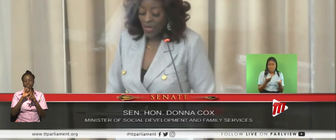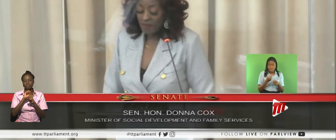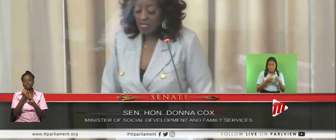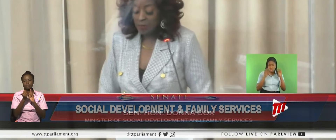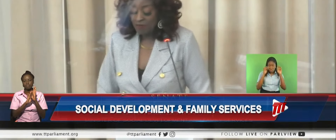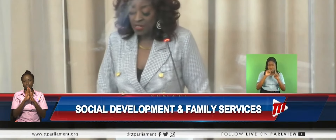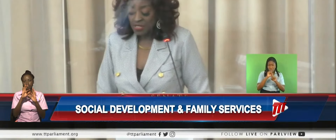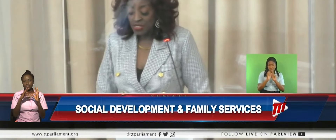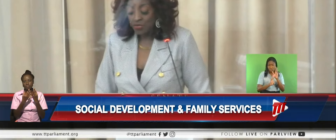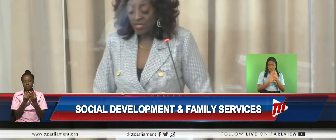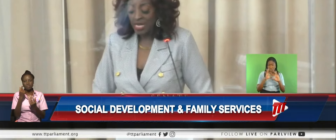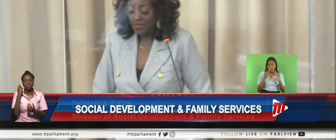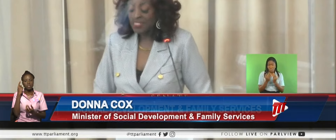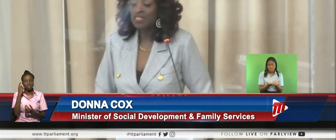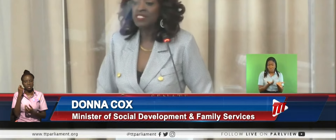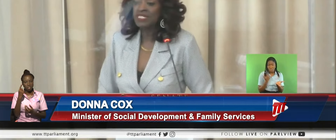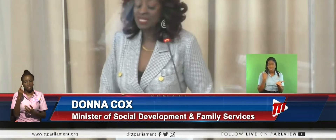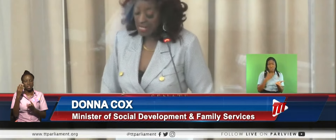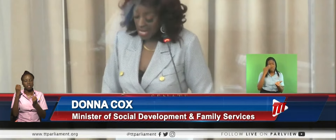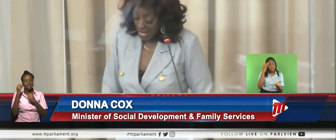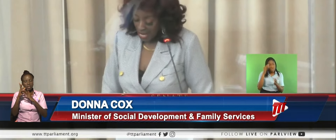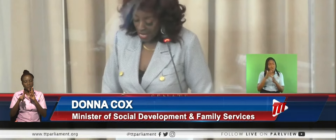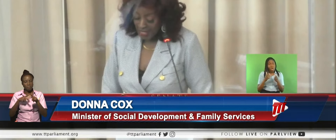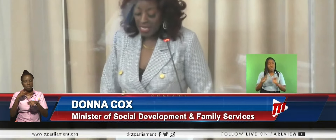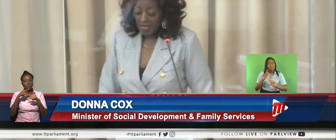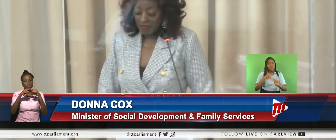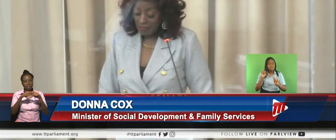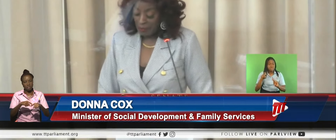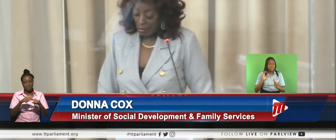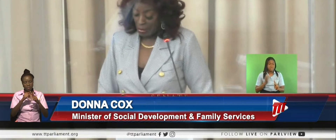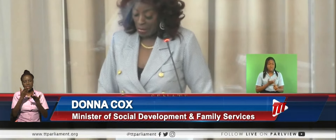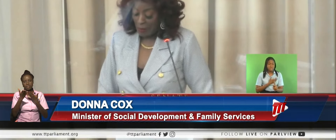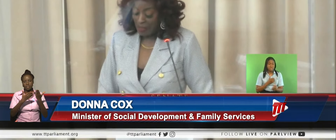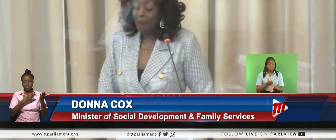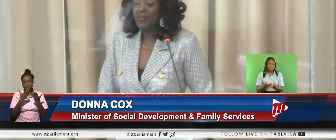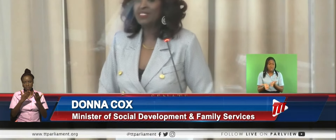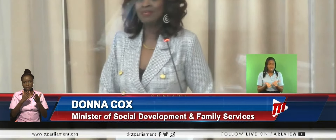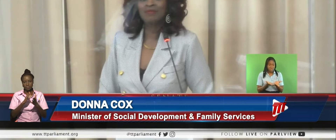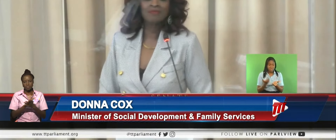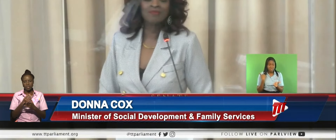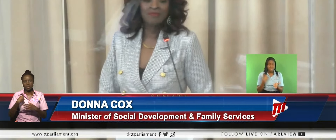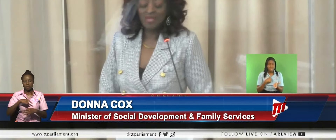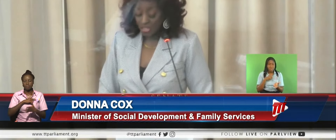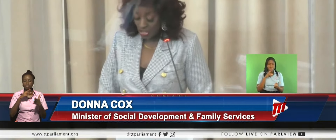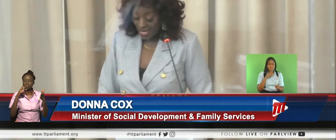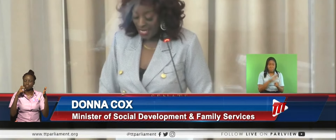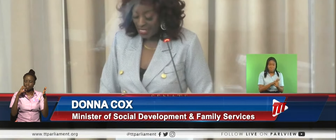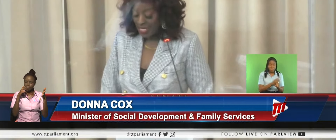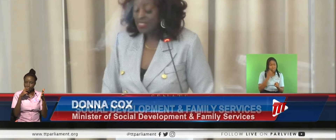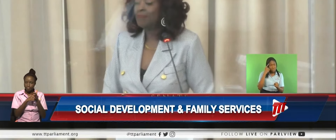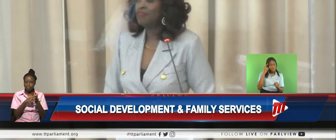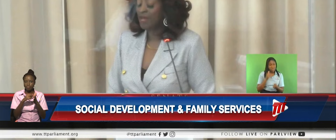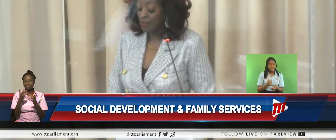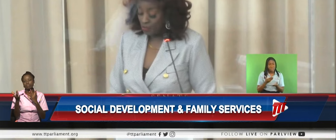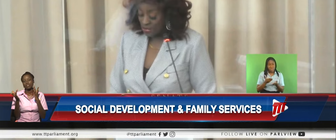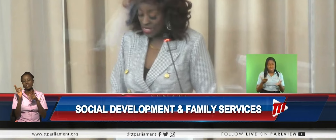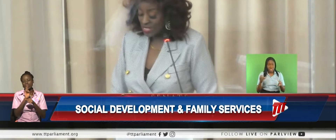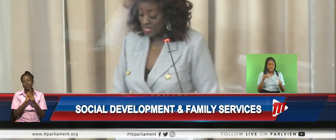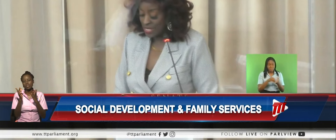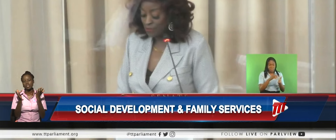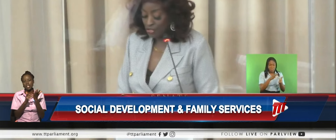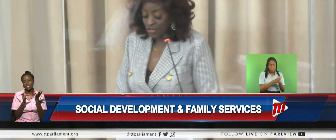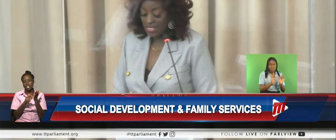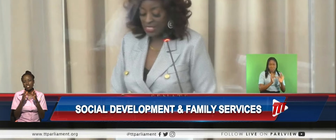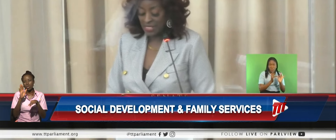Services are aware of the number of persons who rely on our services and have committed to digitize and simplify our